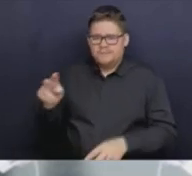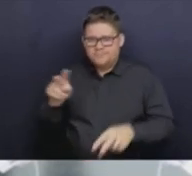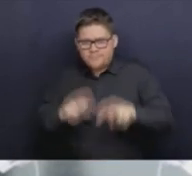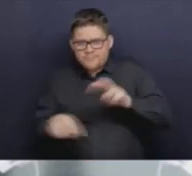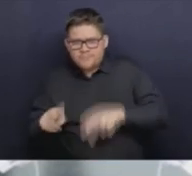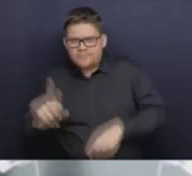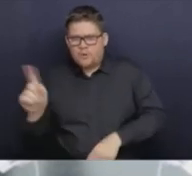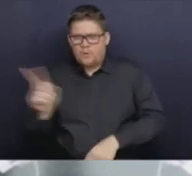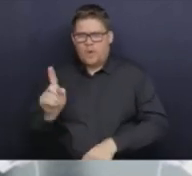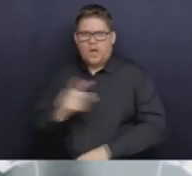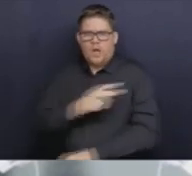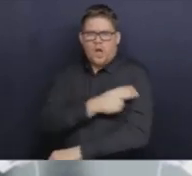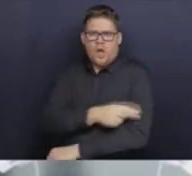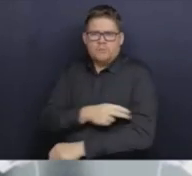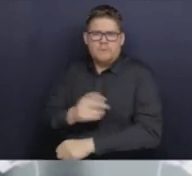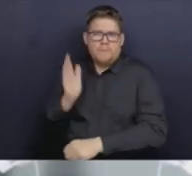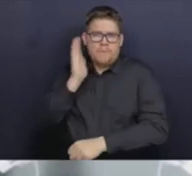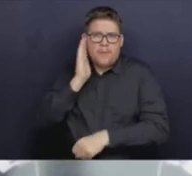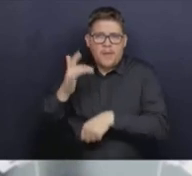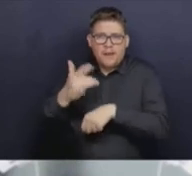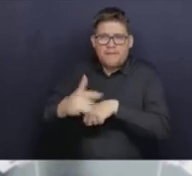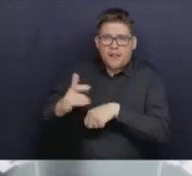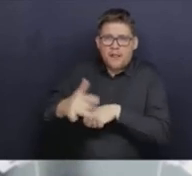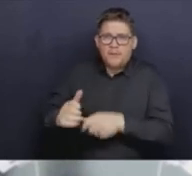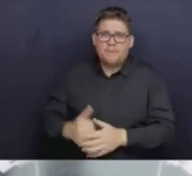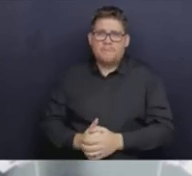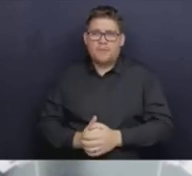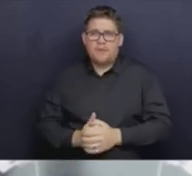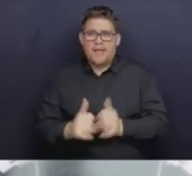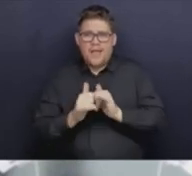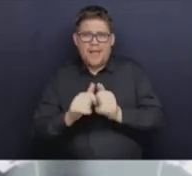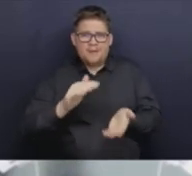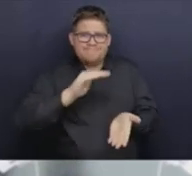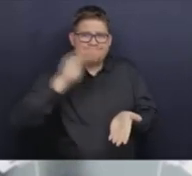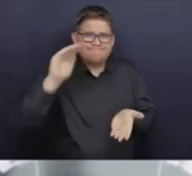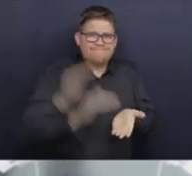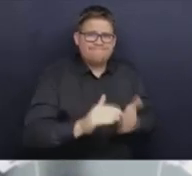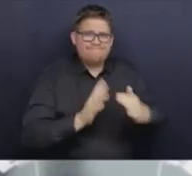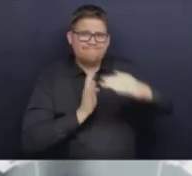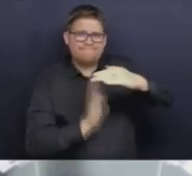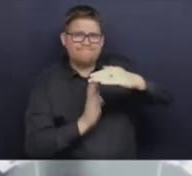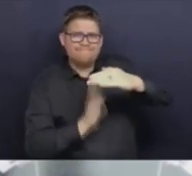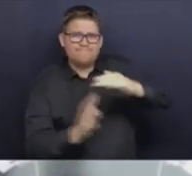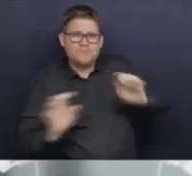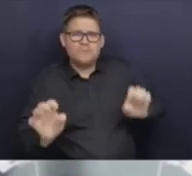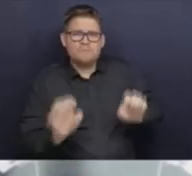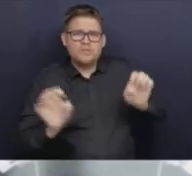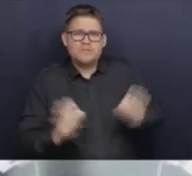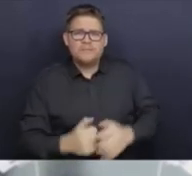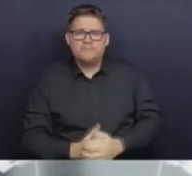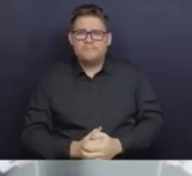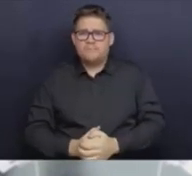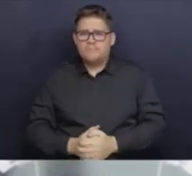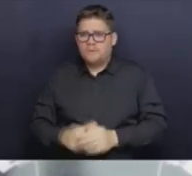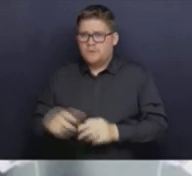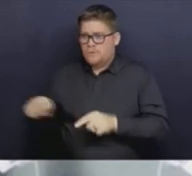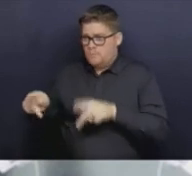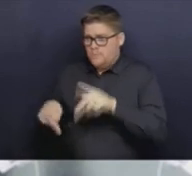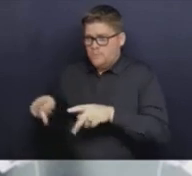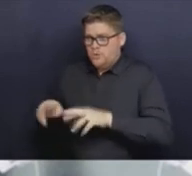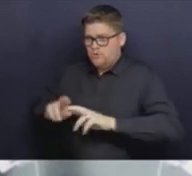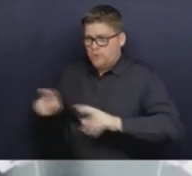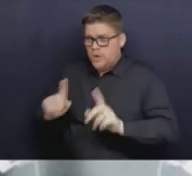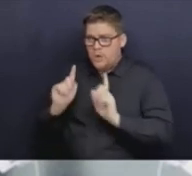identifying solutions to ease emergency department congestion, and supporting patients who are ready to be discharge from hospital, helping them to